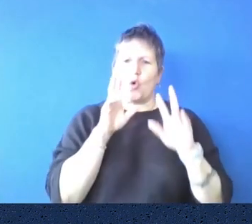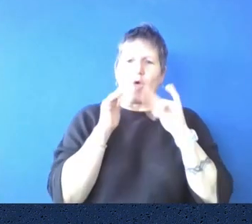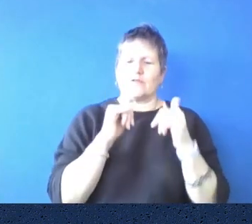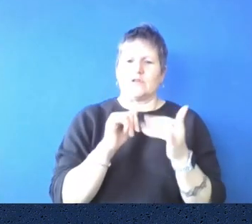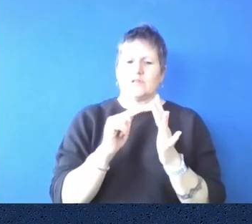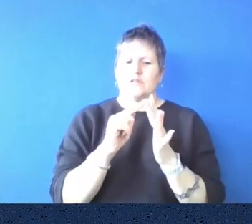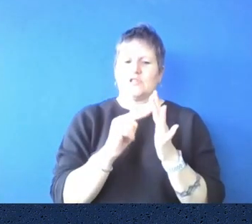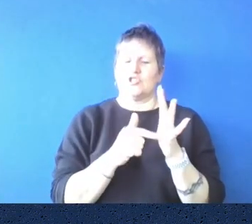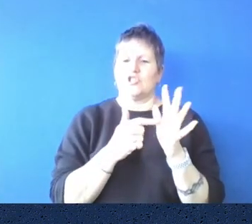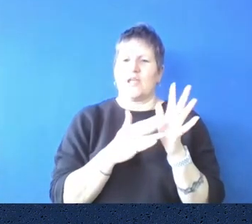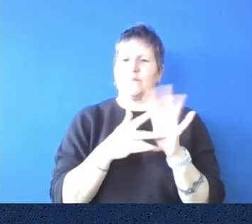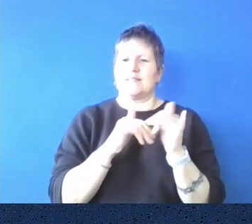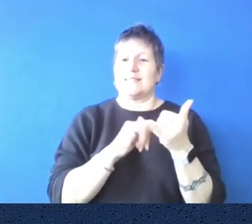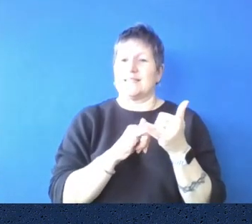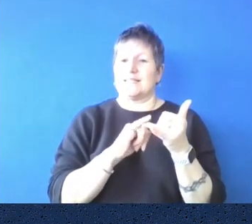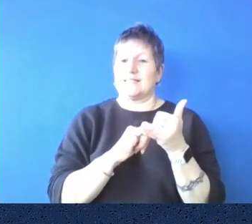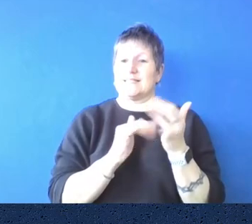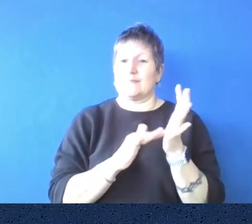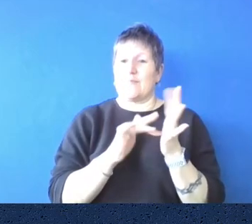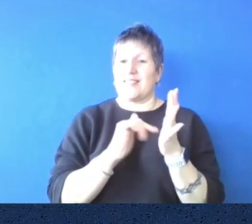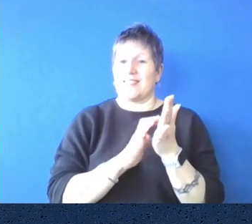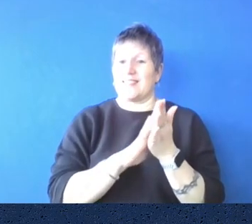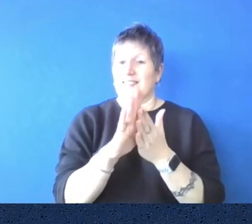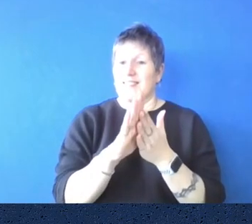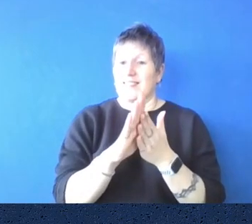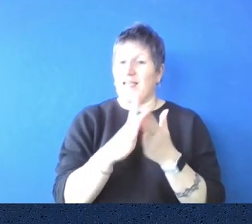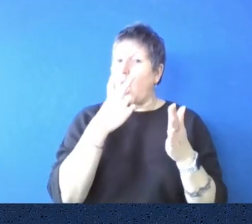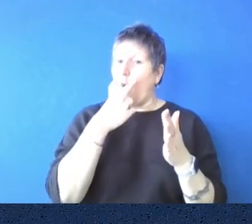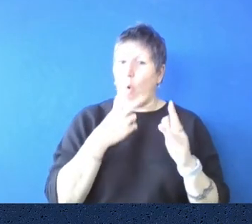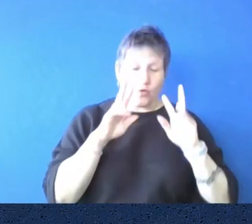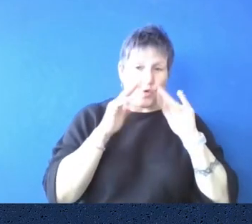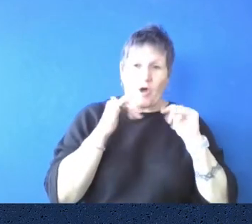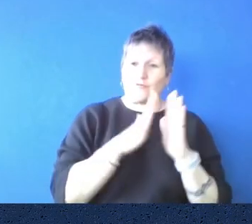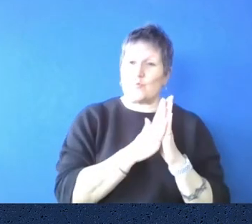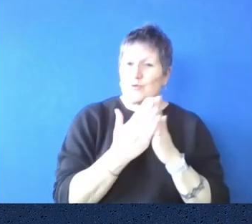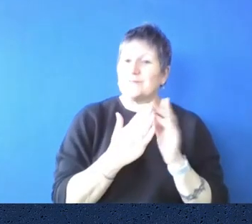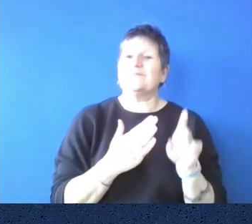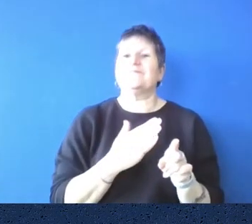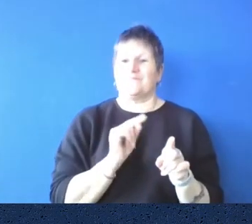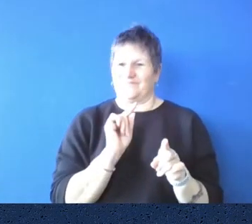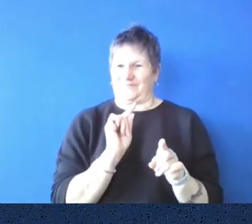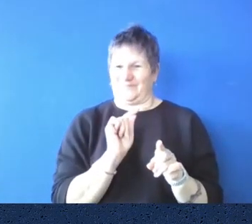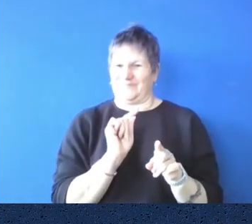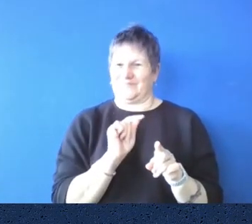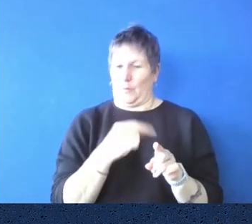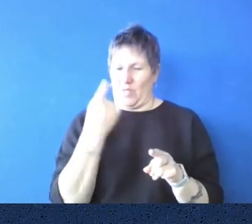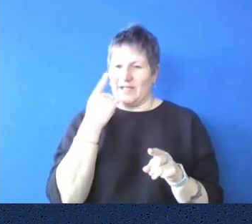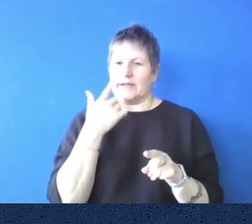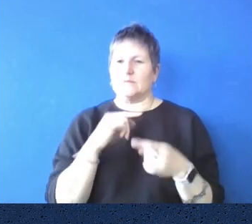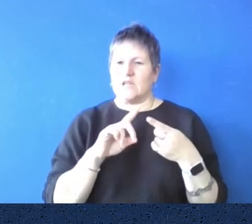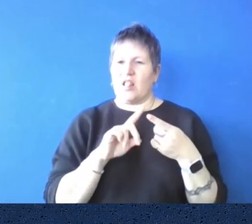Yeah, James Smith. So James Smith is rumoured to be still, still here and, and still overseeing the work.